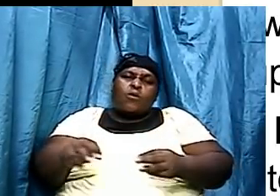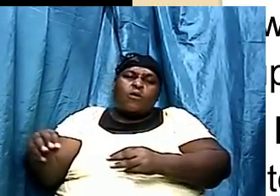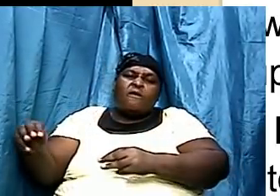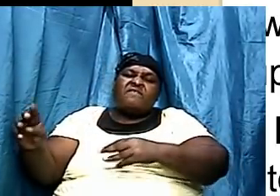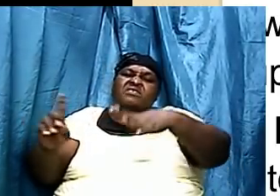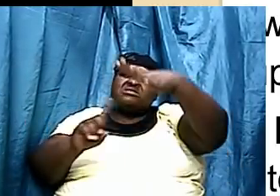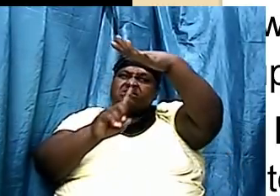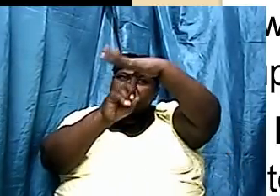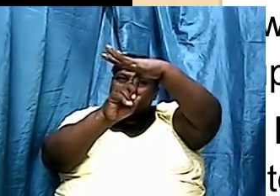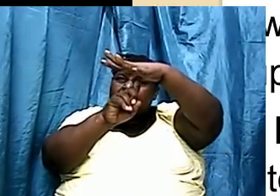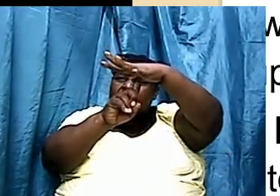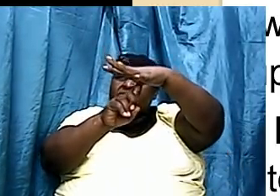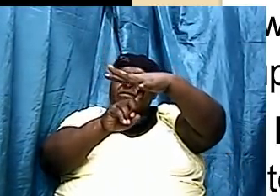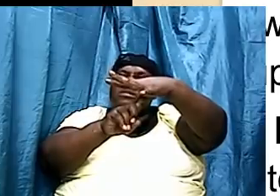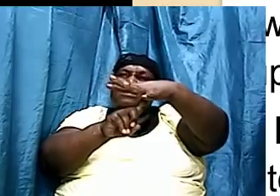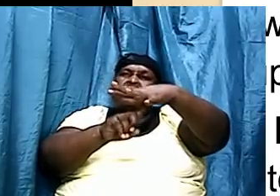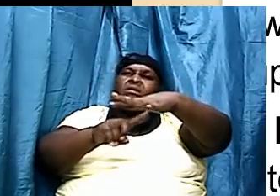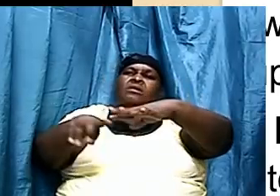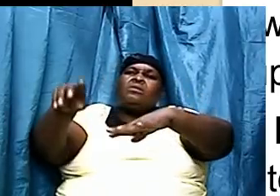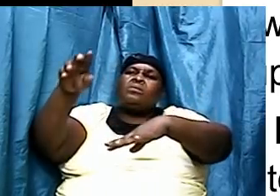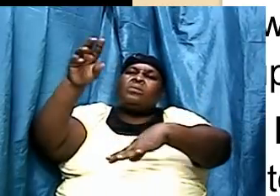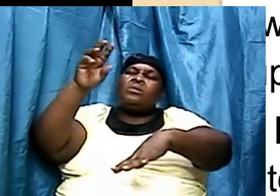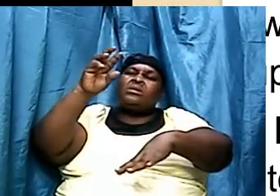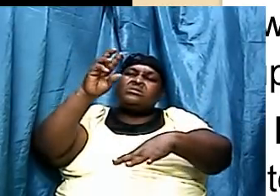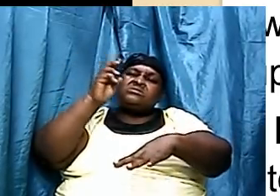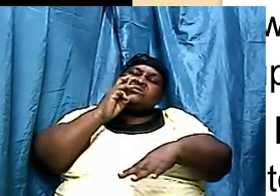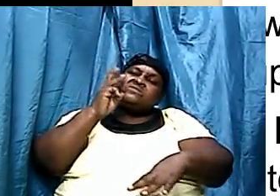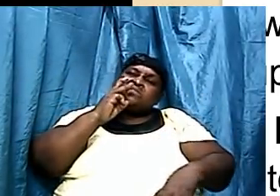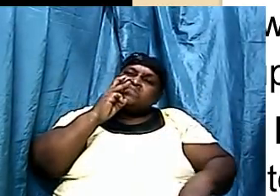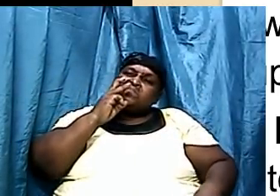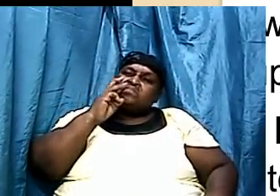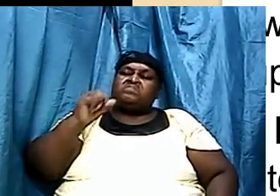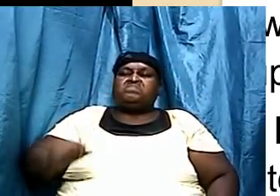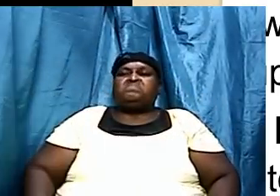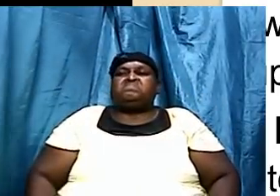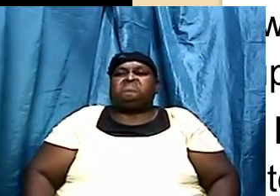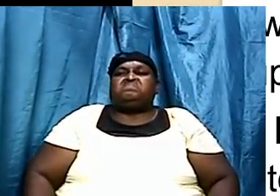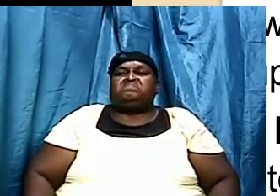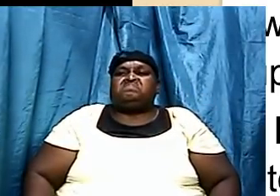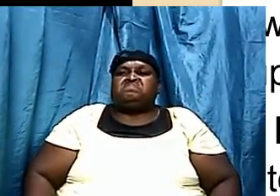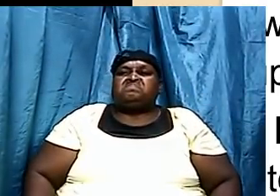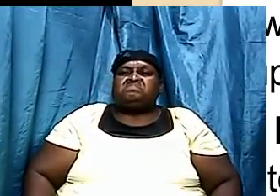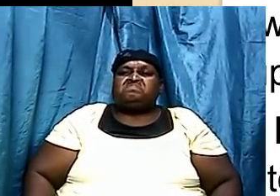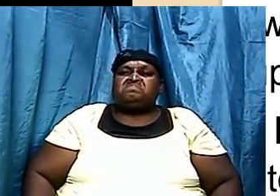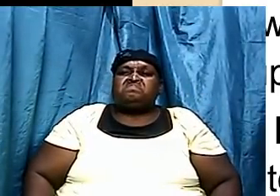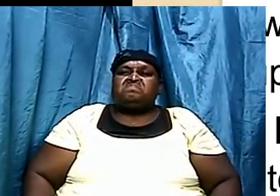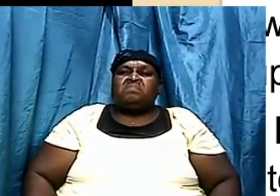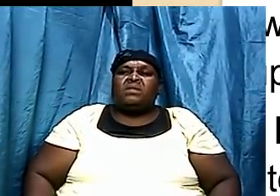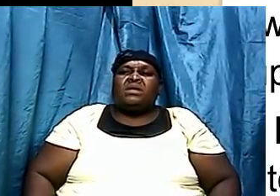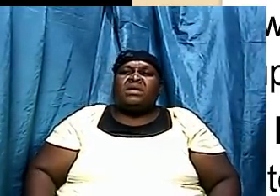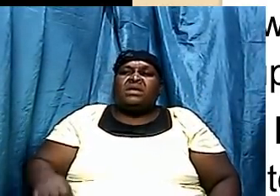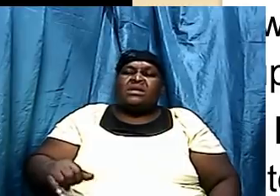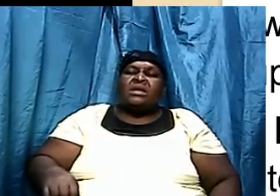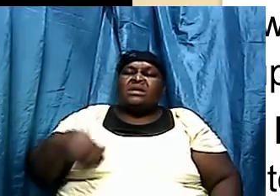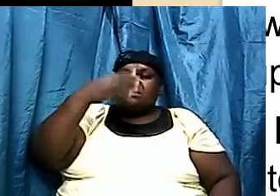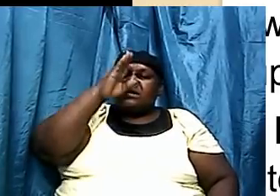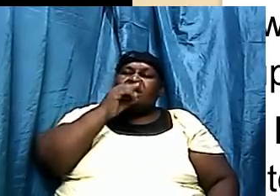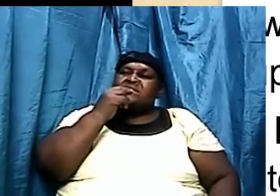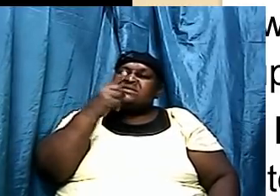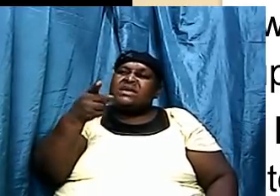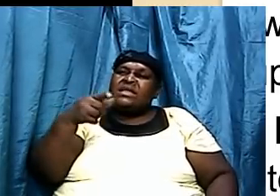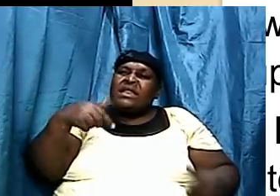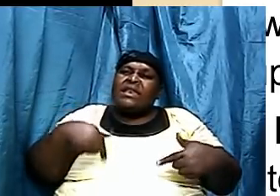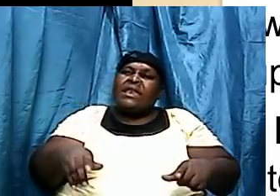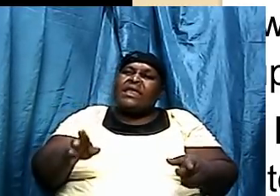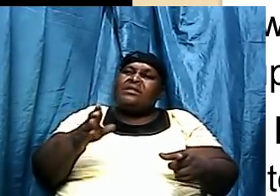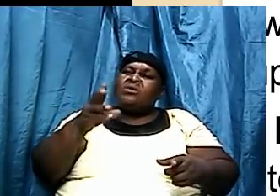earth was practically underwater Genesis chapter one verse nine says and God said let